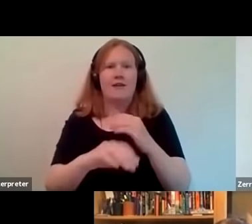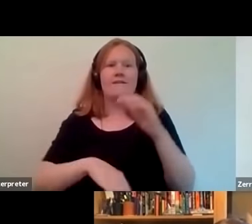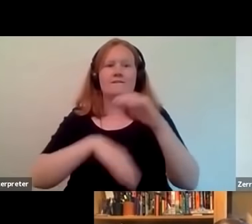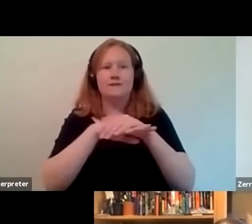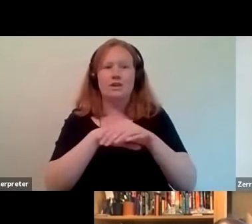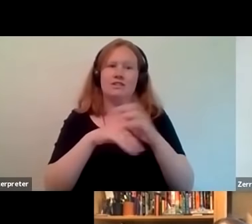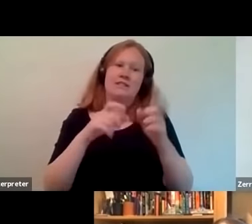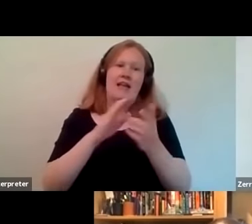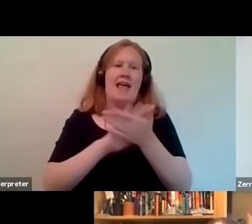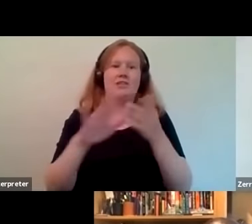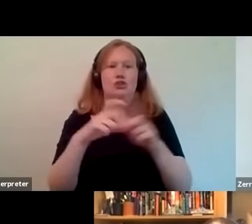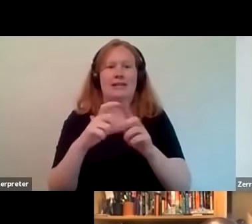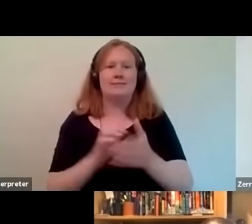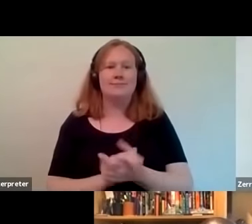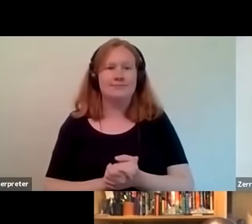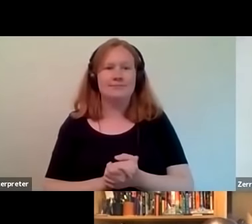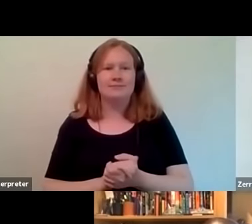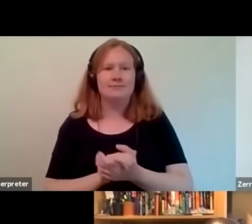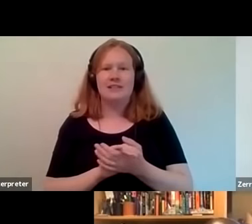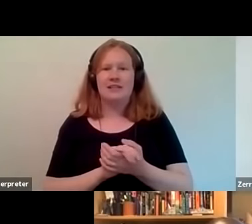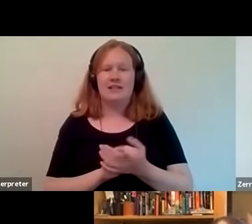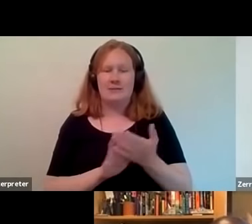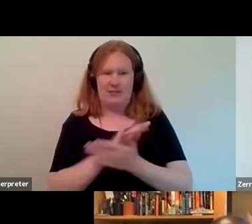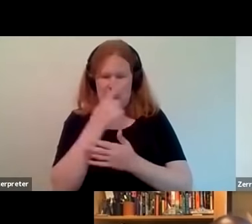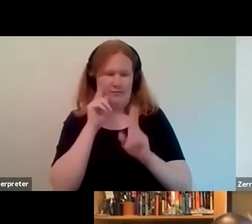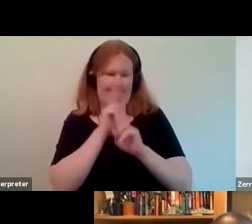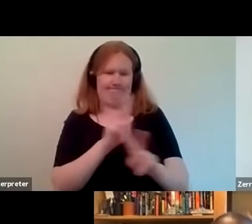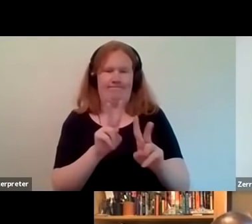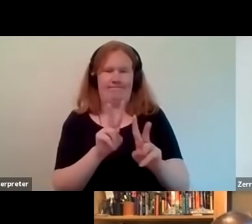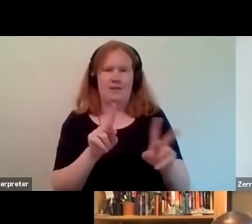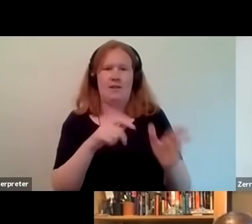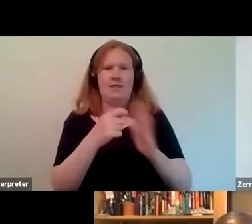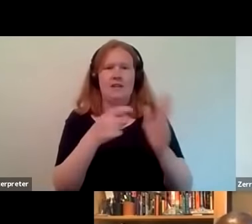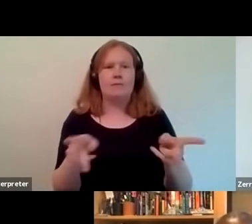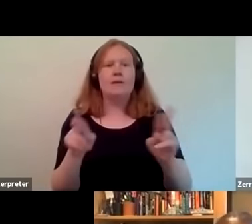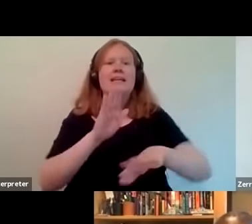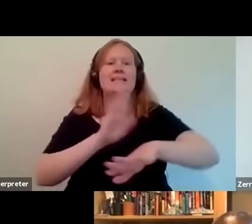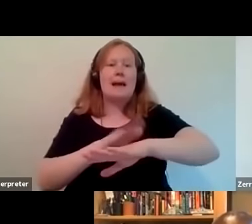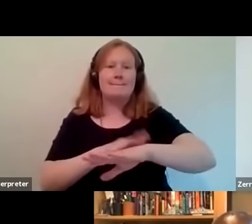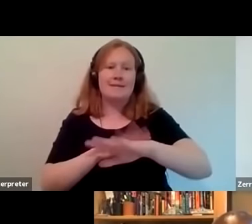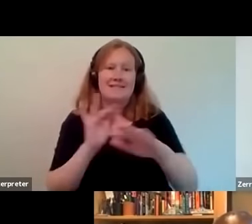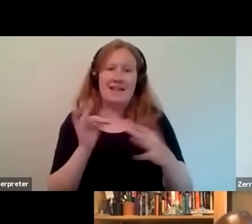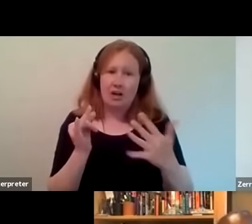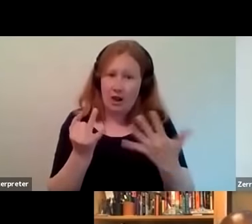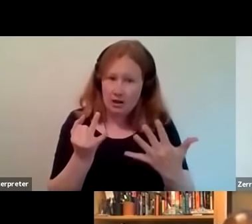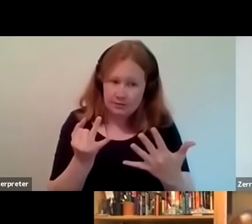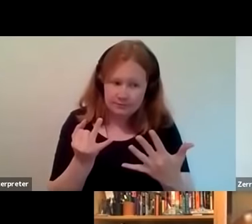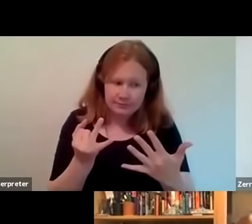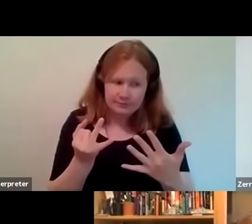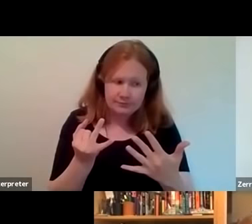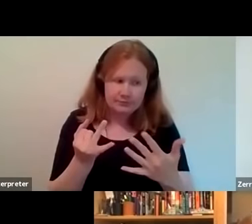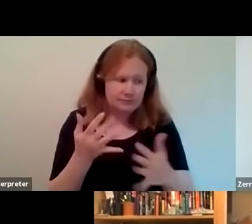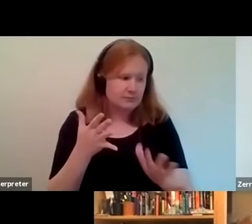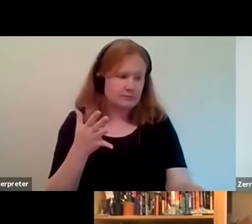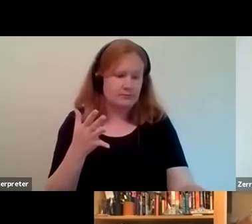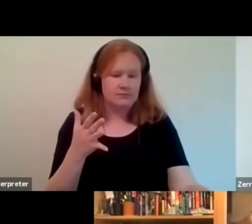um so that you can really get the most out of that um we are coming to time at seven o'clock um so i